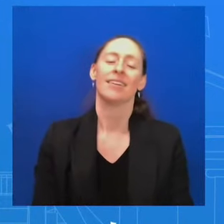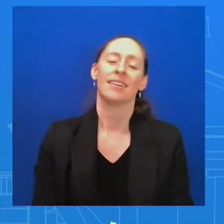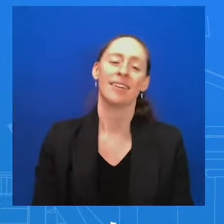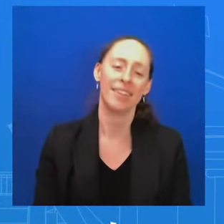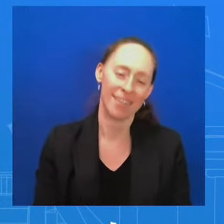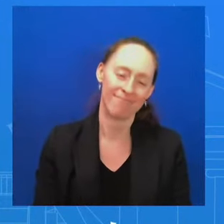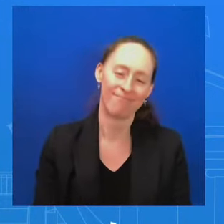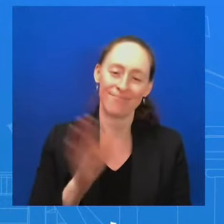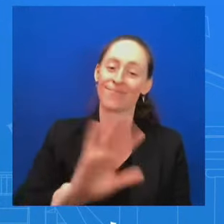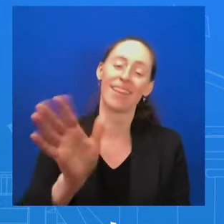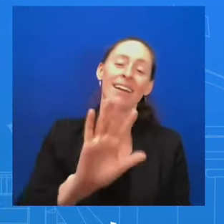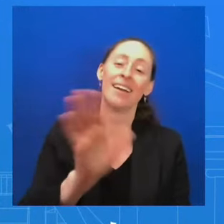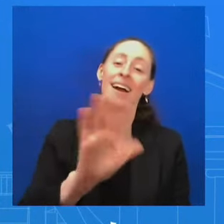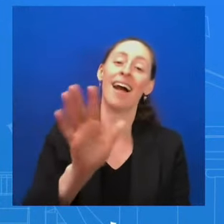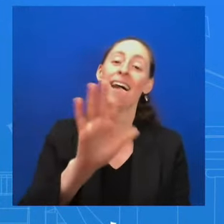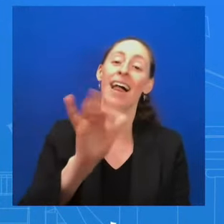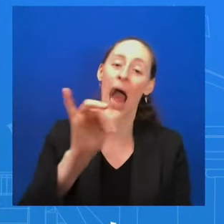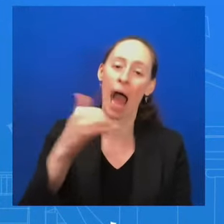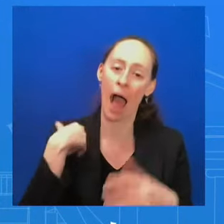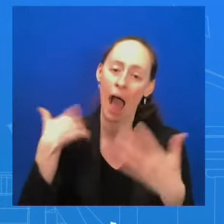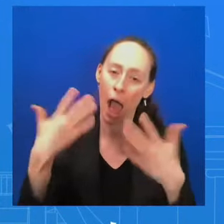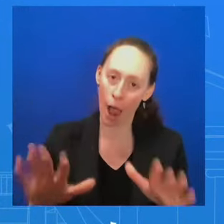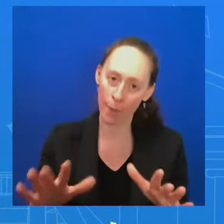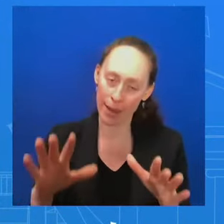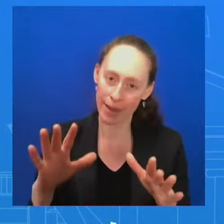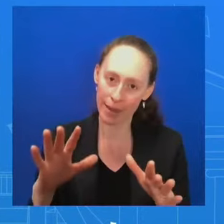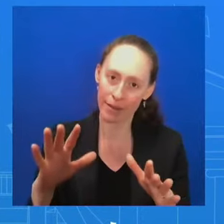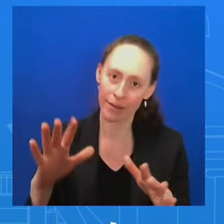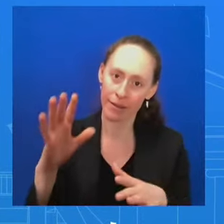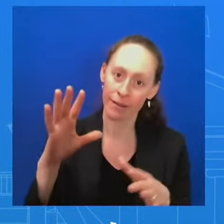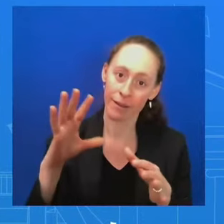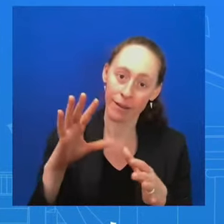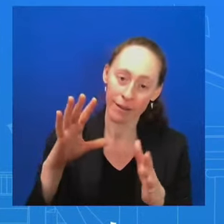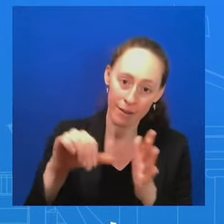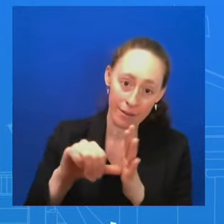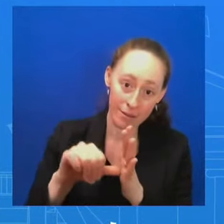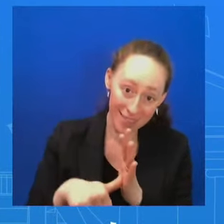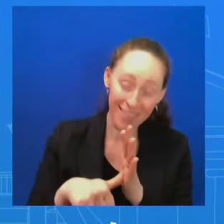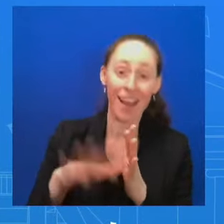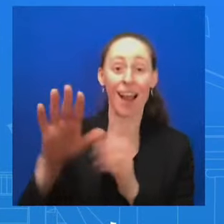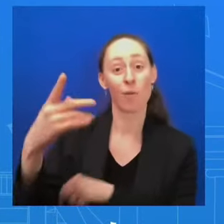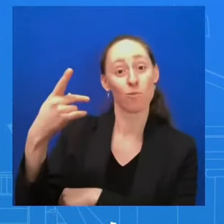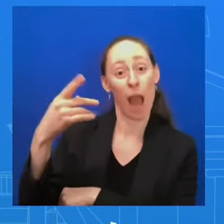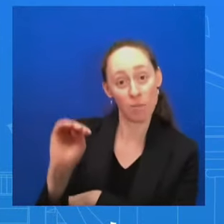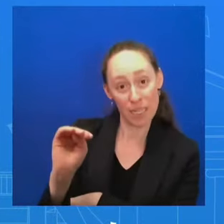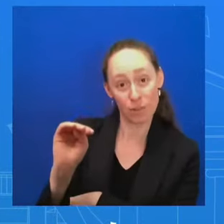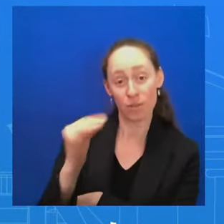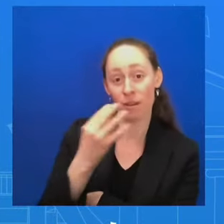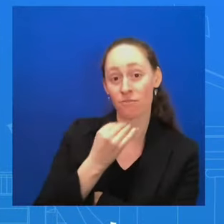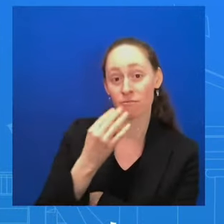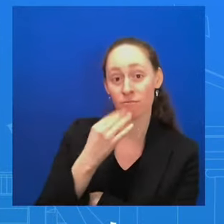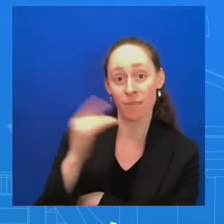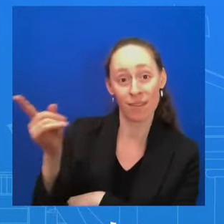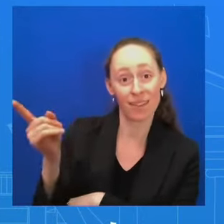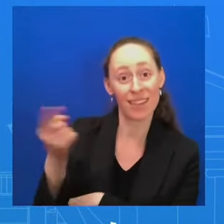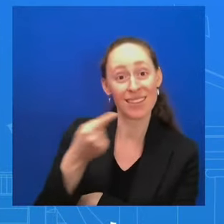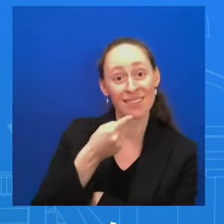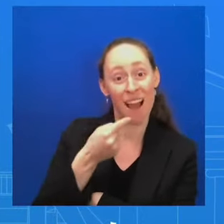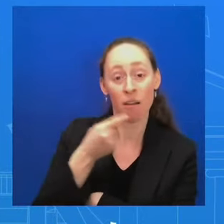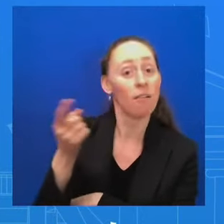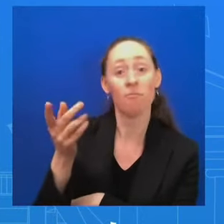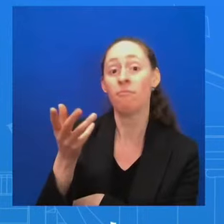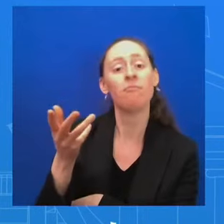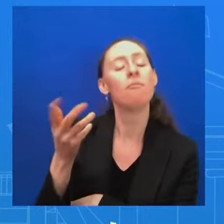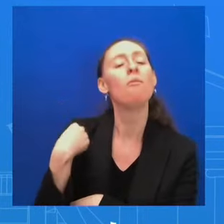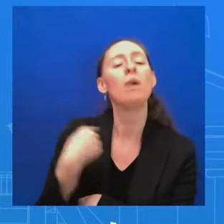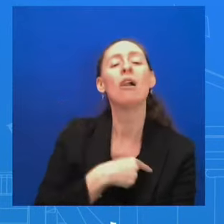clear, and he made it clear to the prime minister in his call, that our support for Israel's self-defense remains ironclad. They face